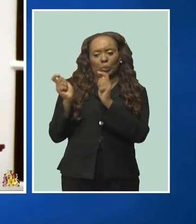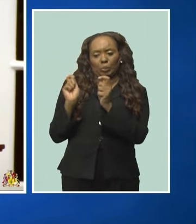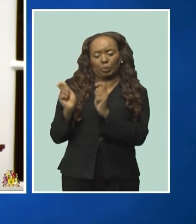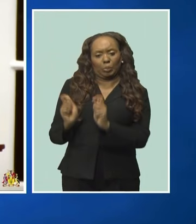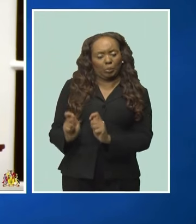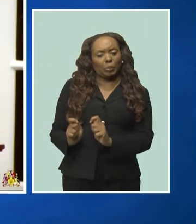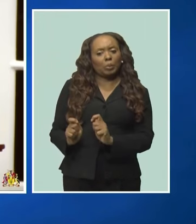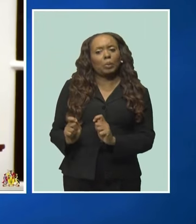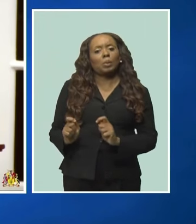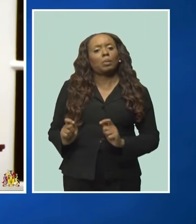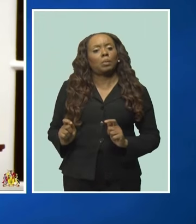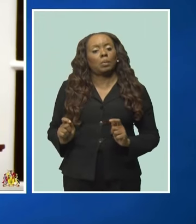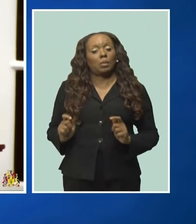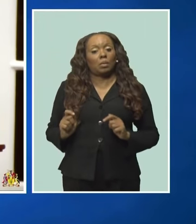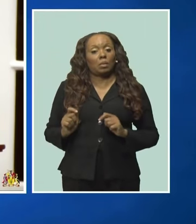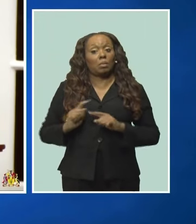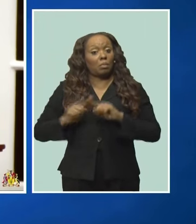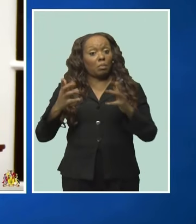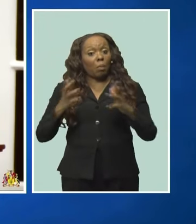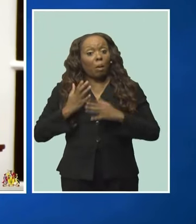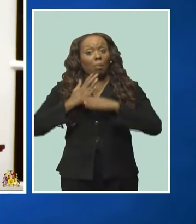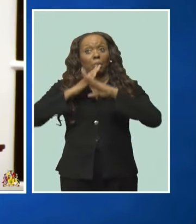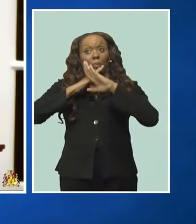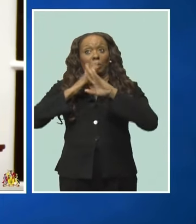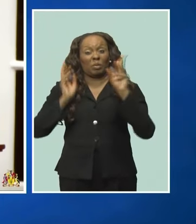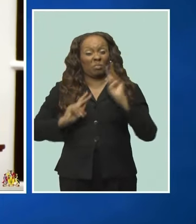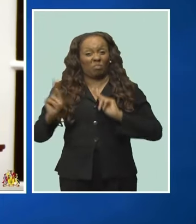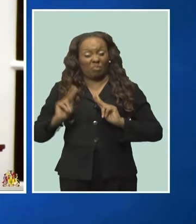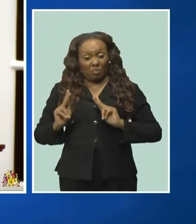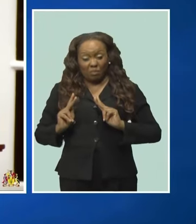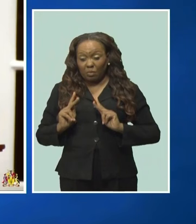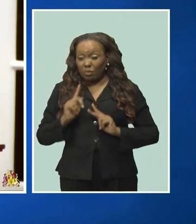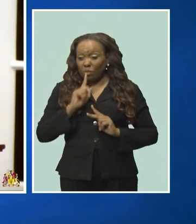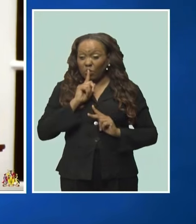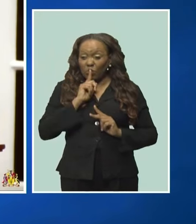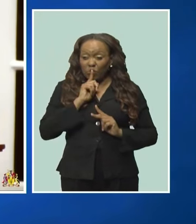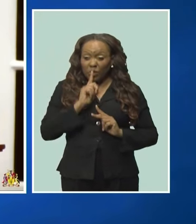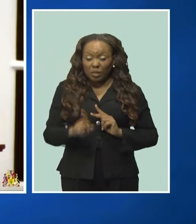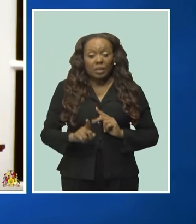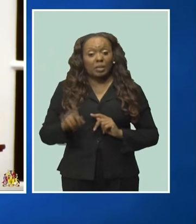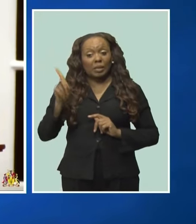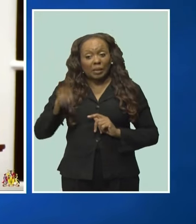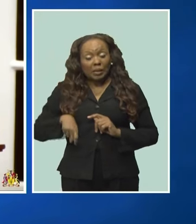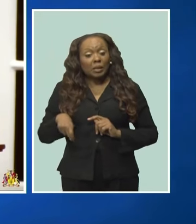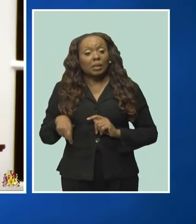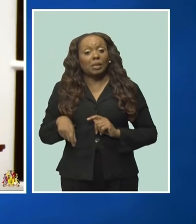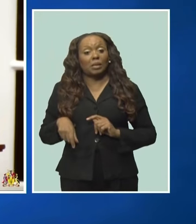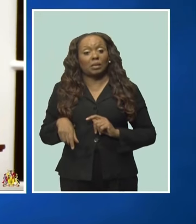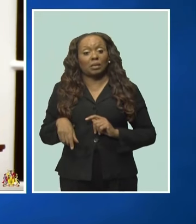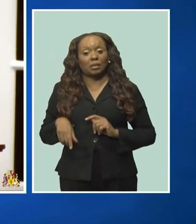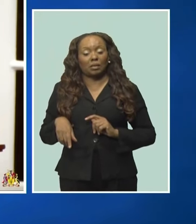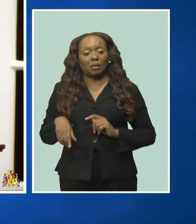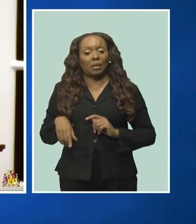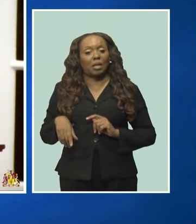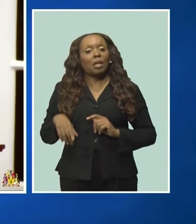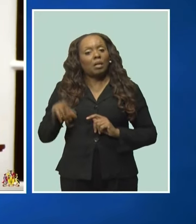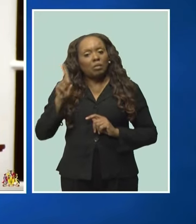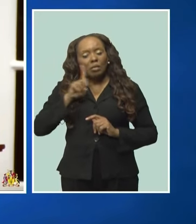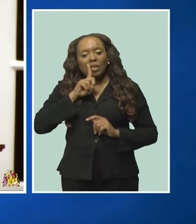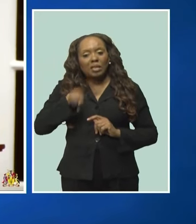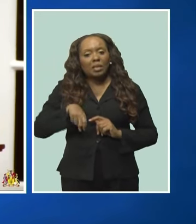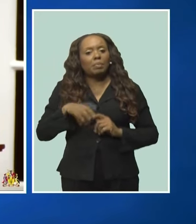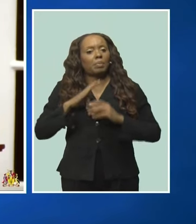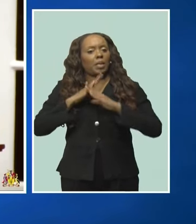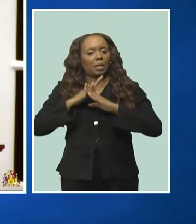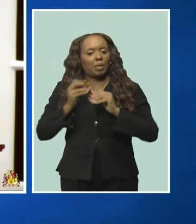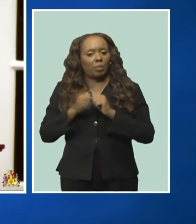However, in order to protect those persons at the bottom of the play scale, I am proposing that going forward, we will index